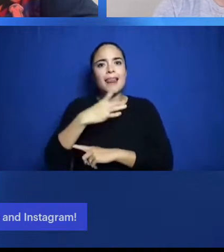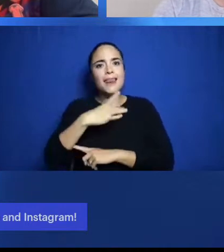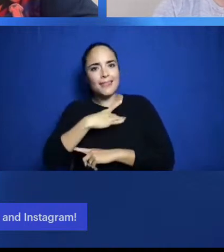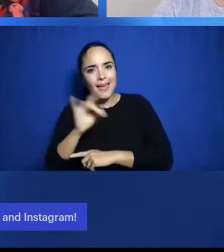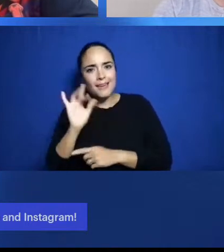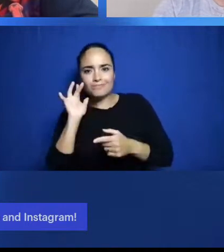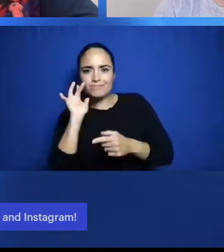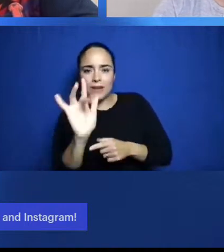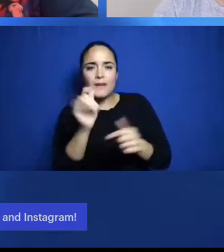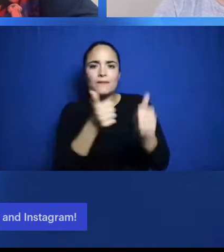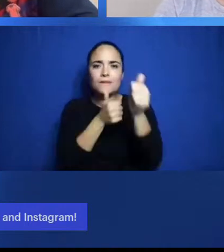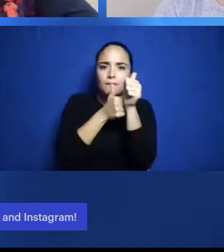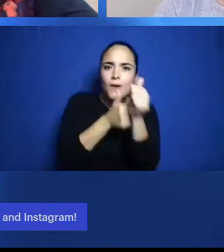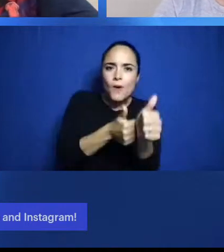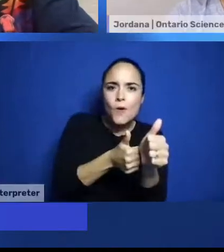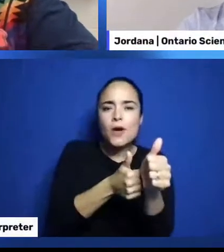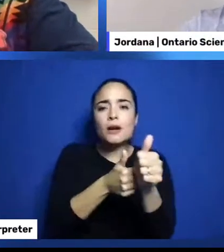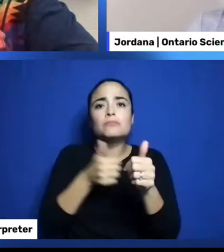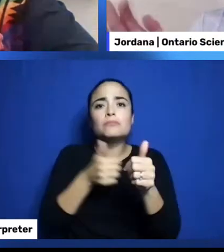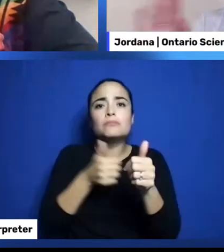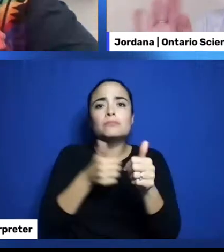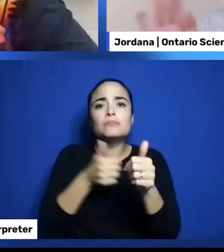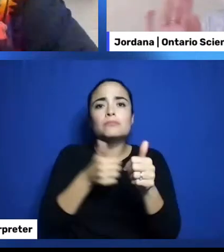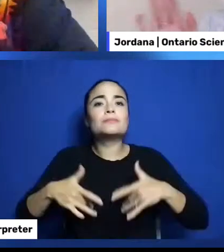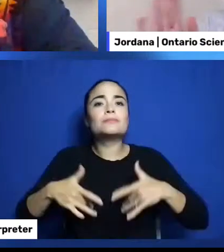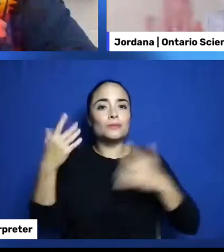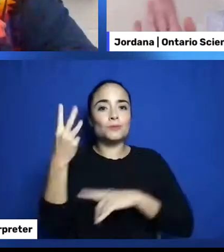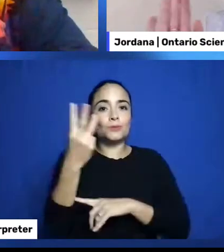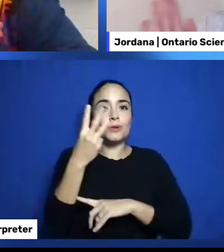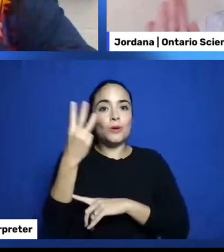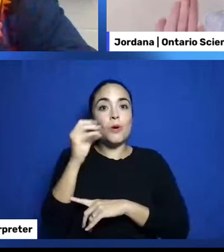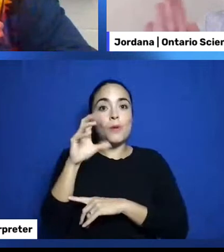Wednesday, October 6th. Bye for now. you future. See Bye. Bye. L